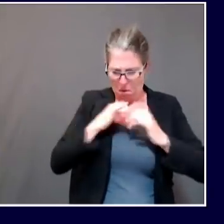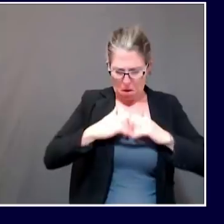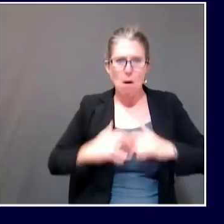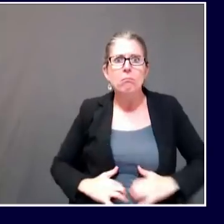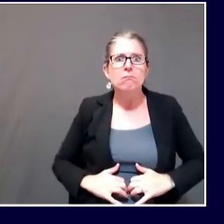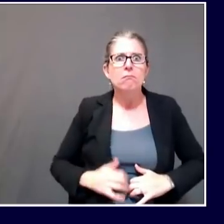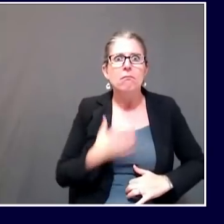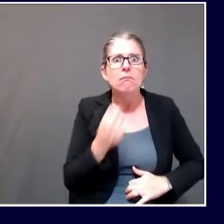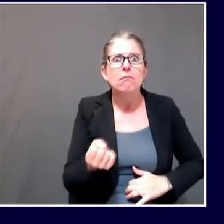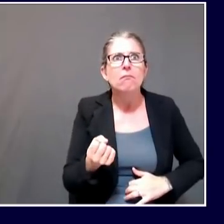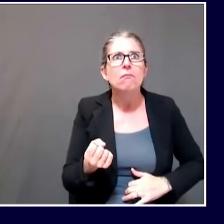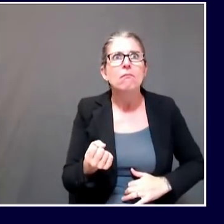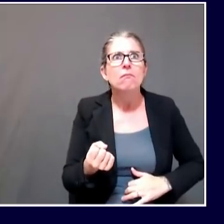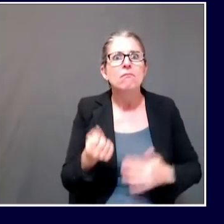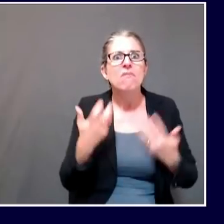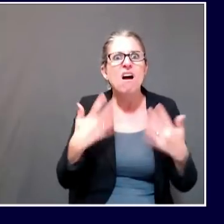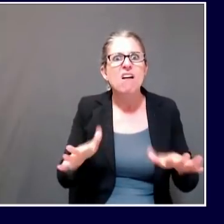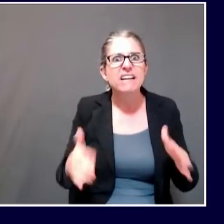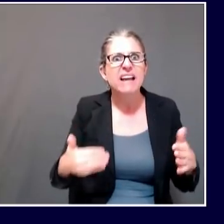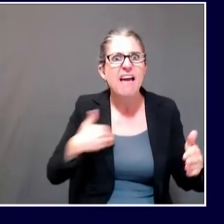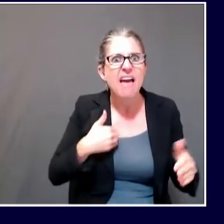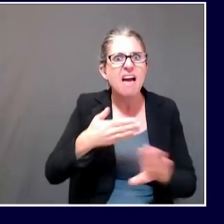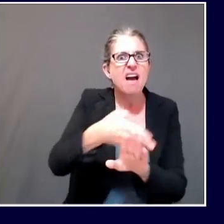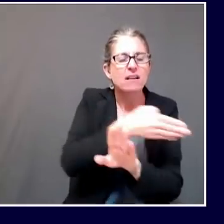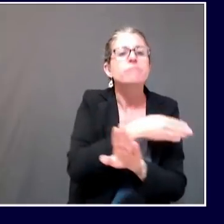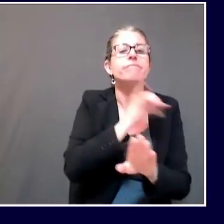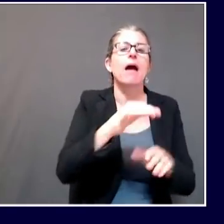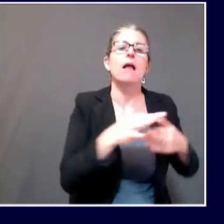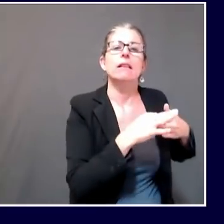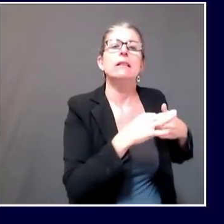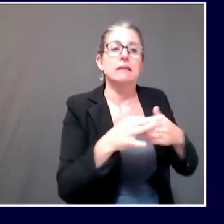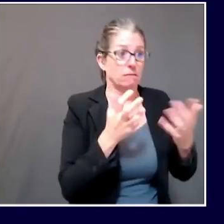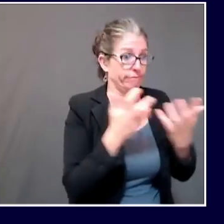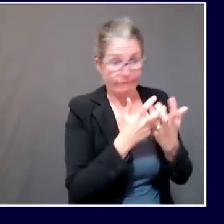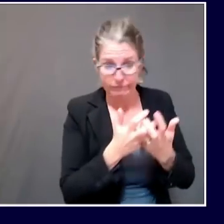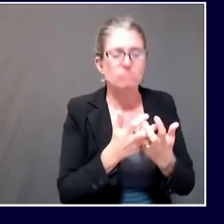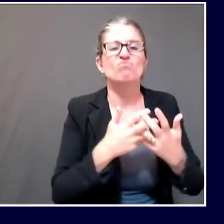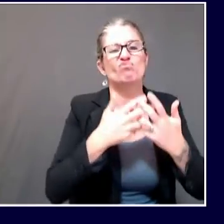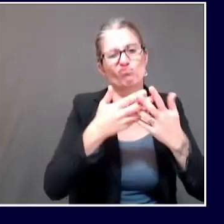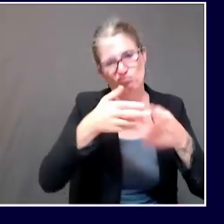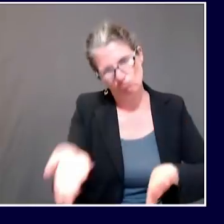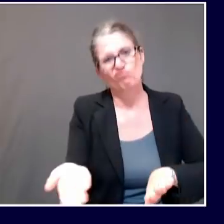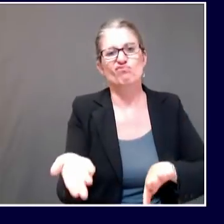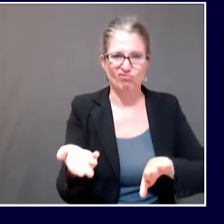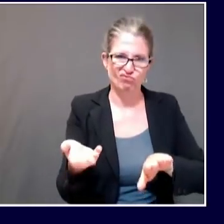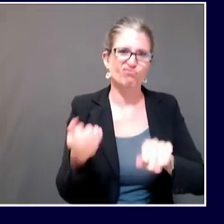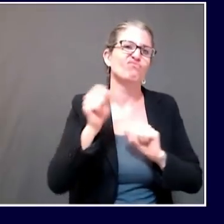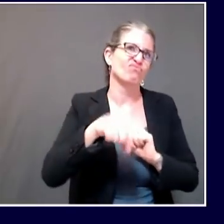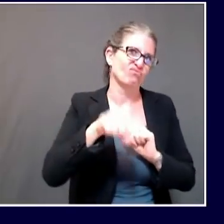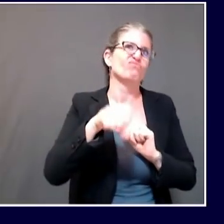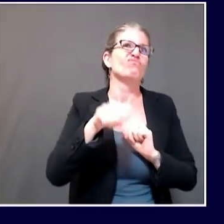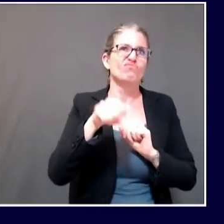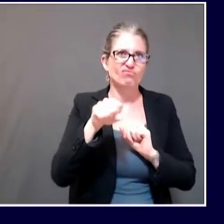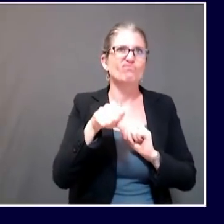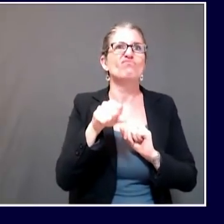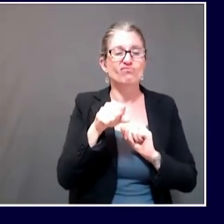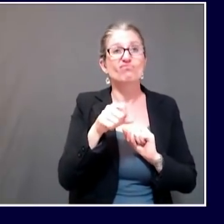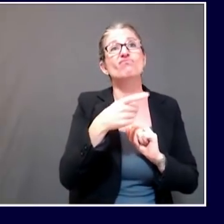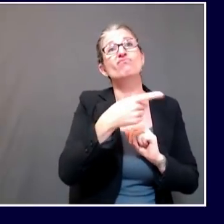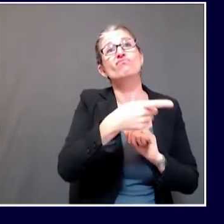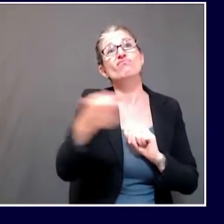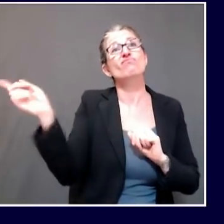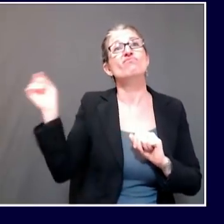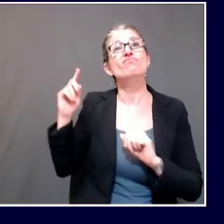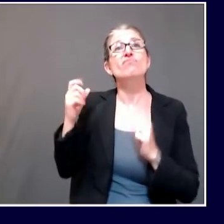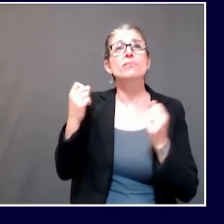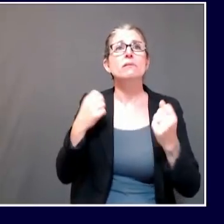Really, what they show us is that COVID-19 is as insidious as we thought it was before, which is to say it can